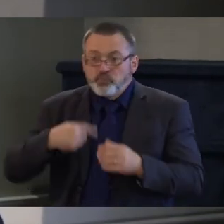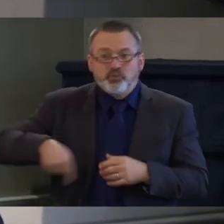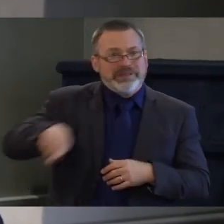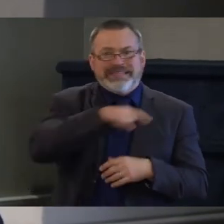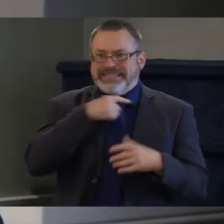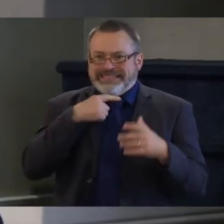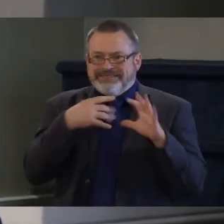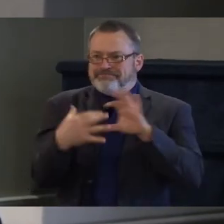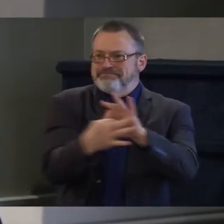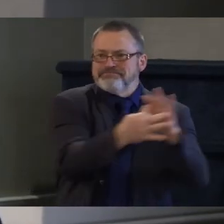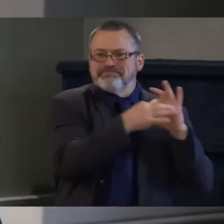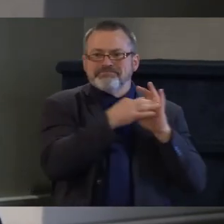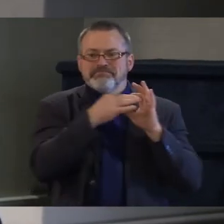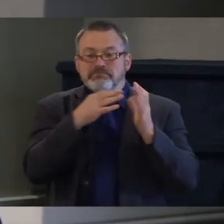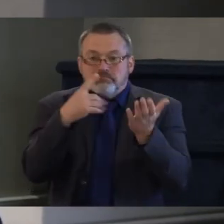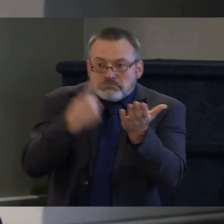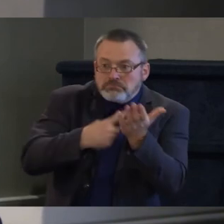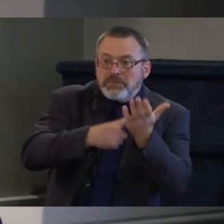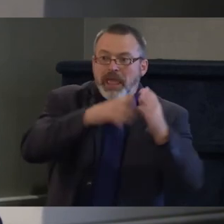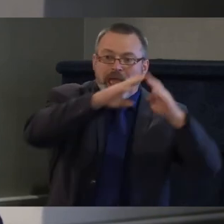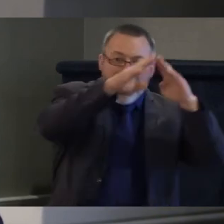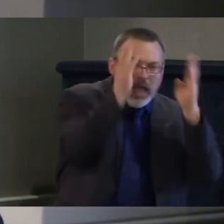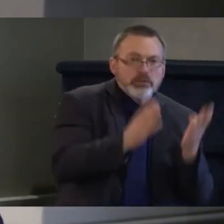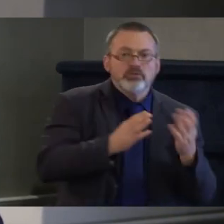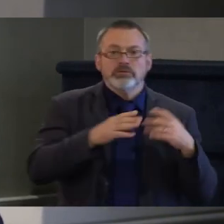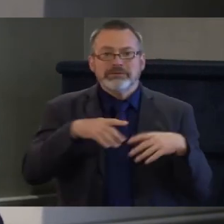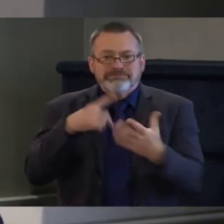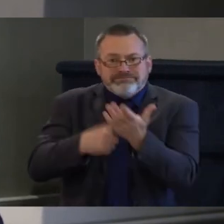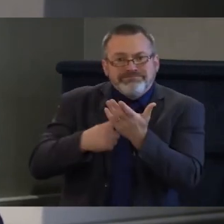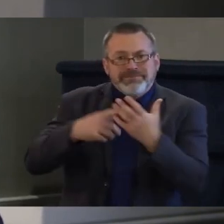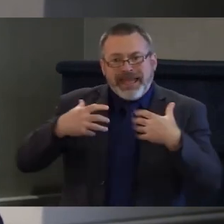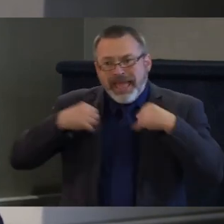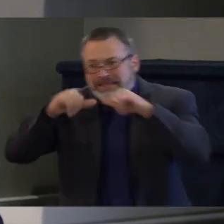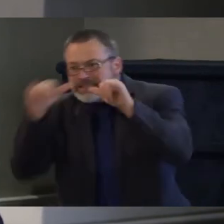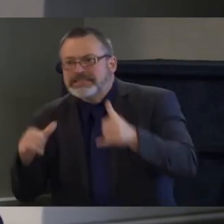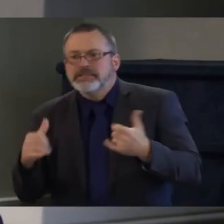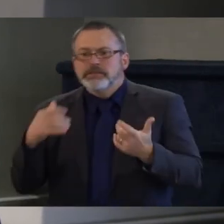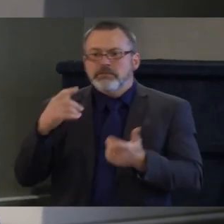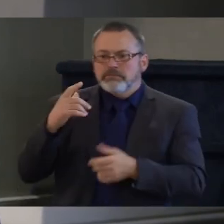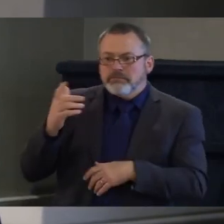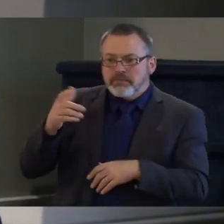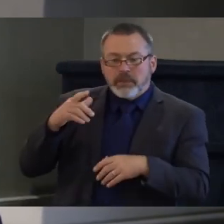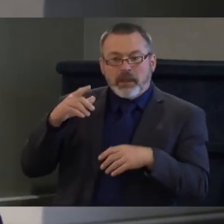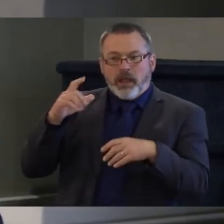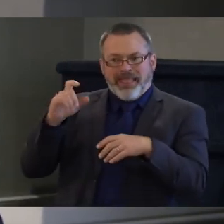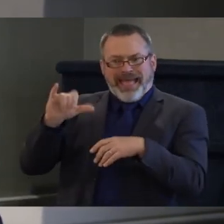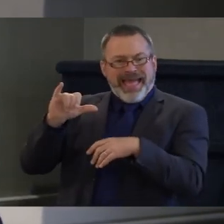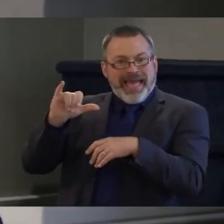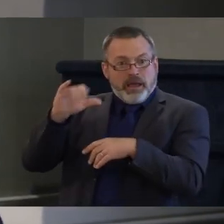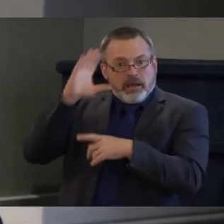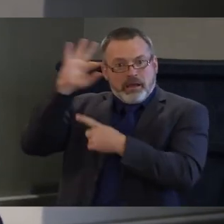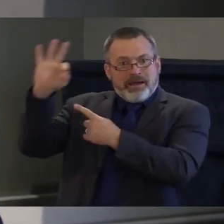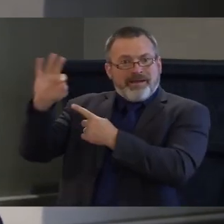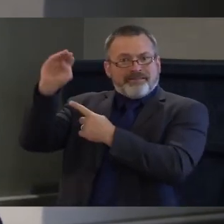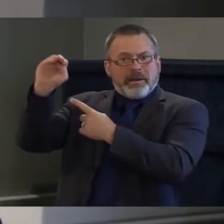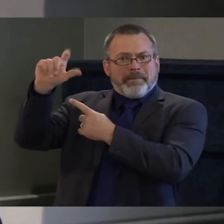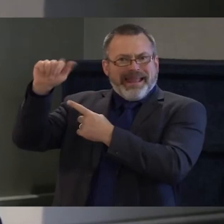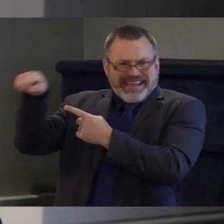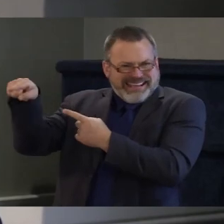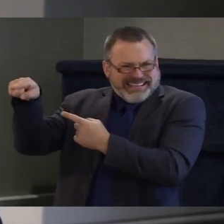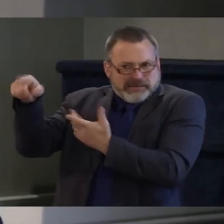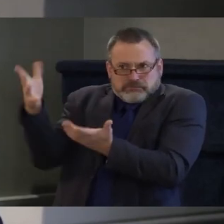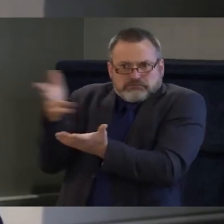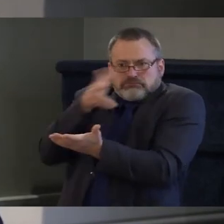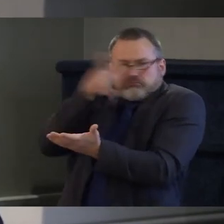and accessible housing trying to care for a loved one in a state that doesn't have paid family and medical leave trying to navigate student loan debts trying